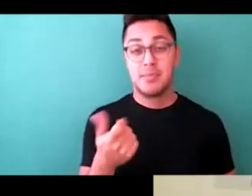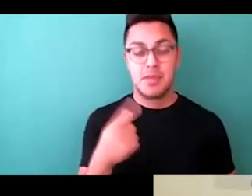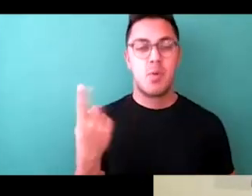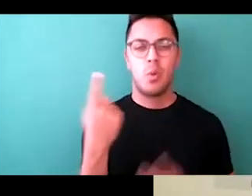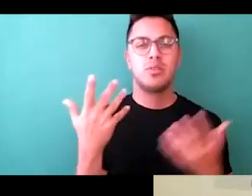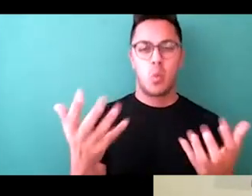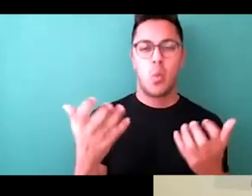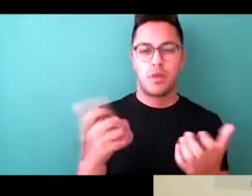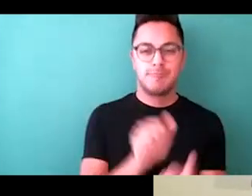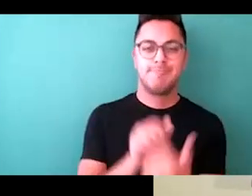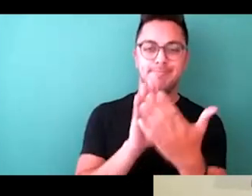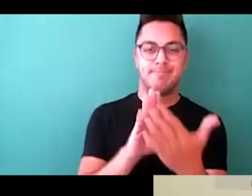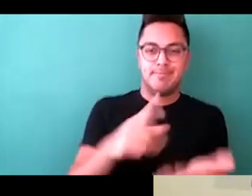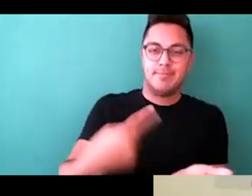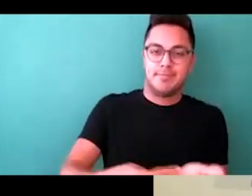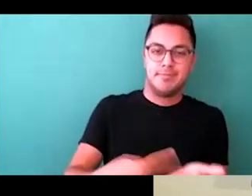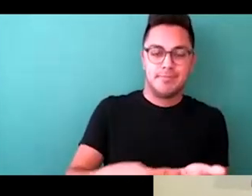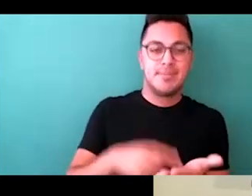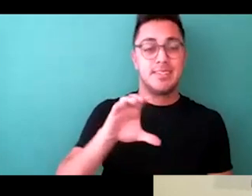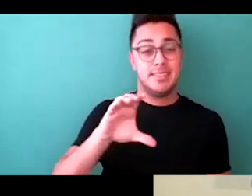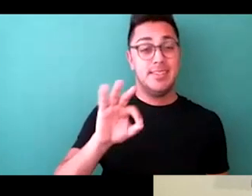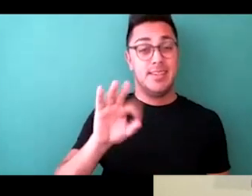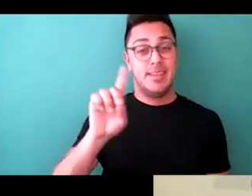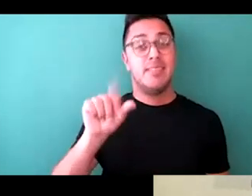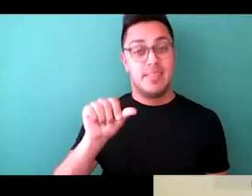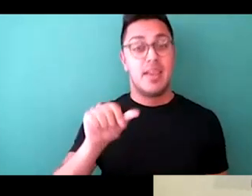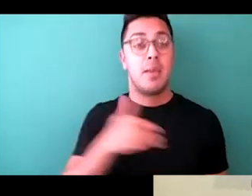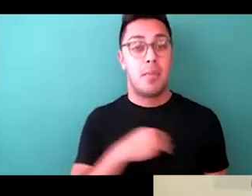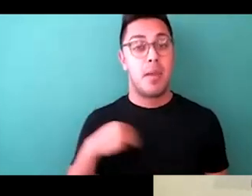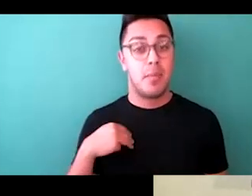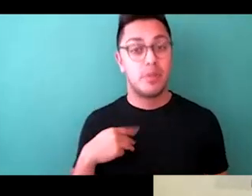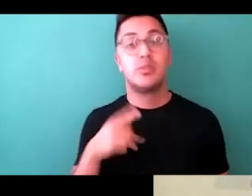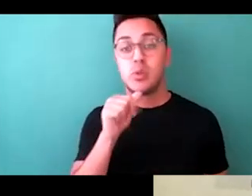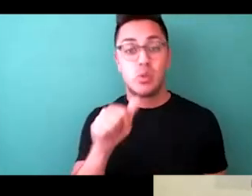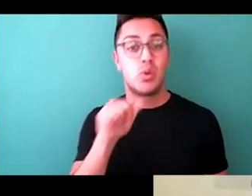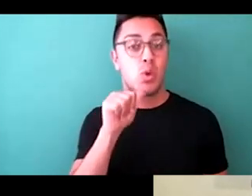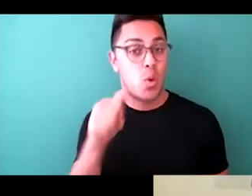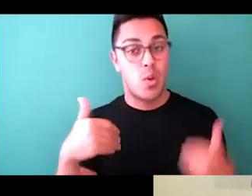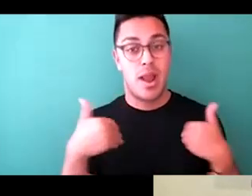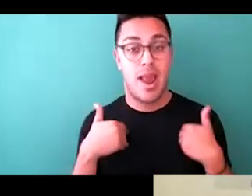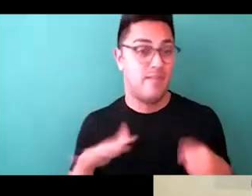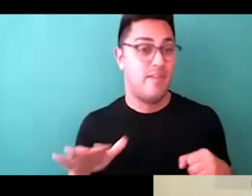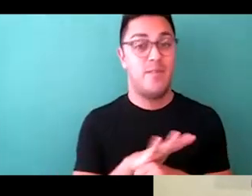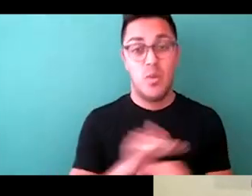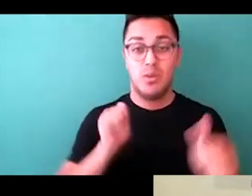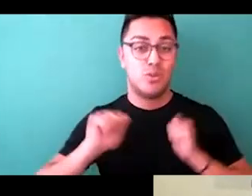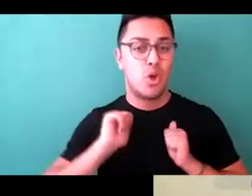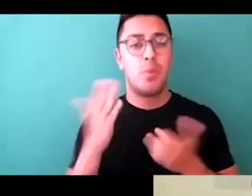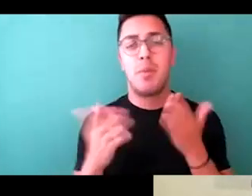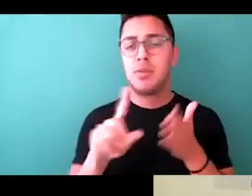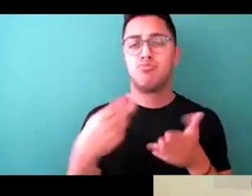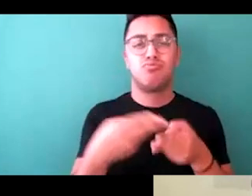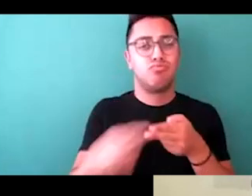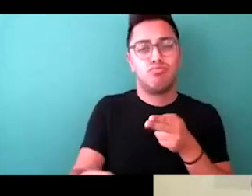address CFDA members that may not have a full show. And maybe it's a presentation or